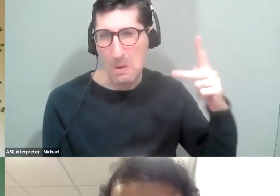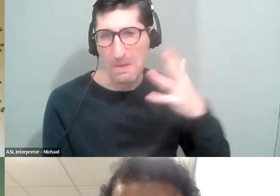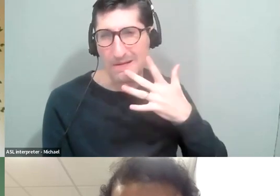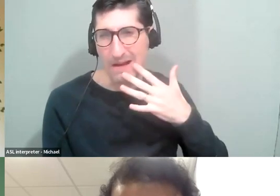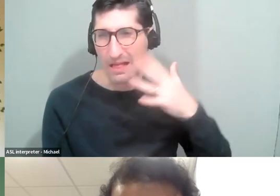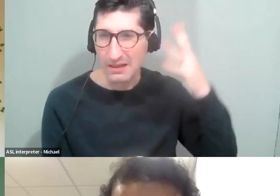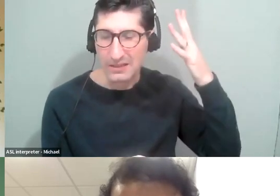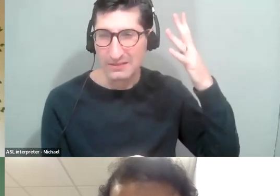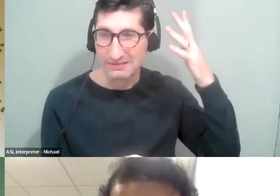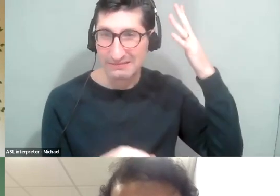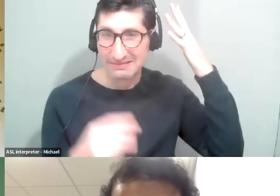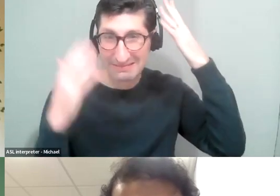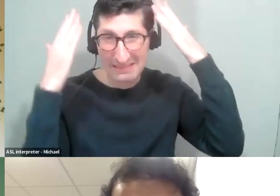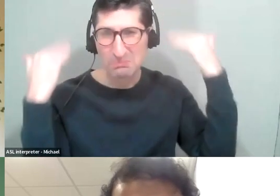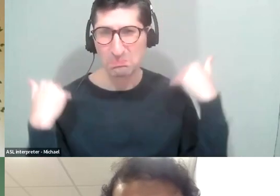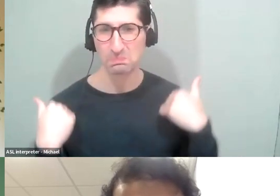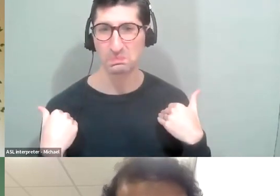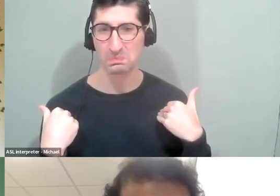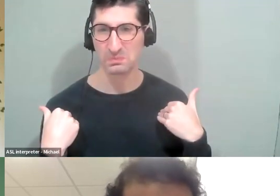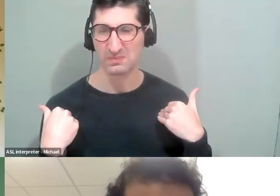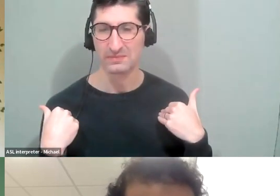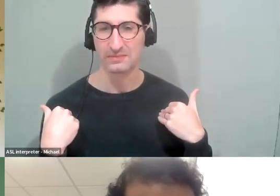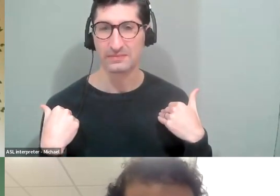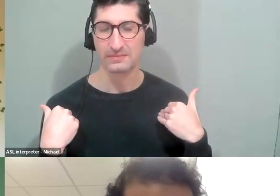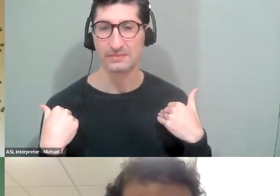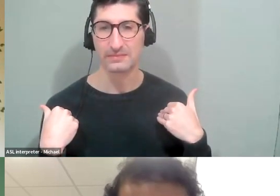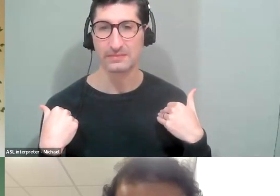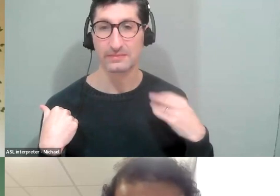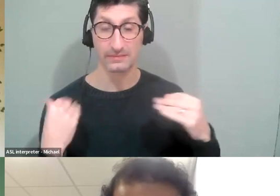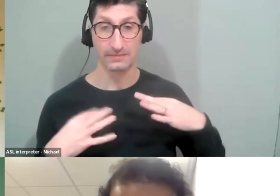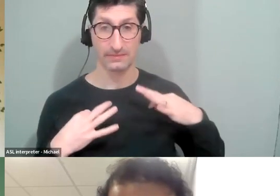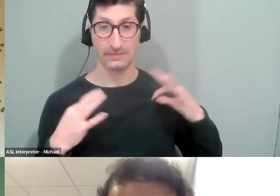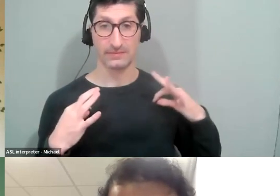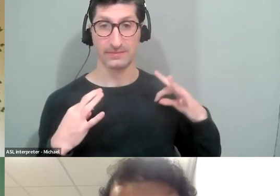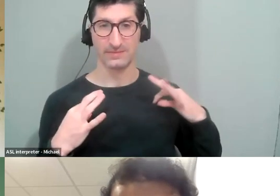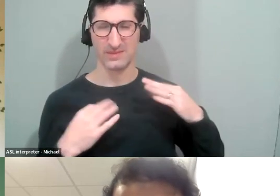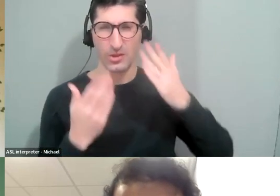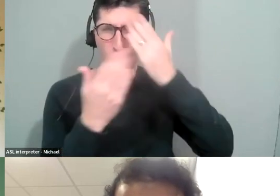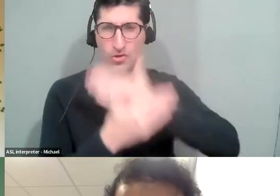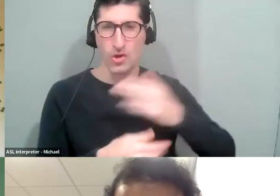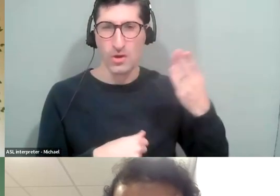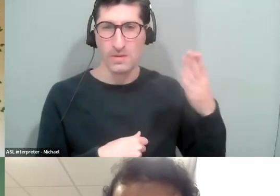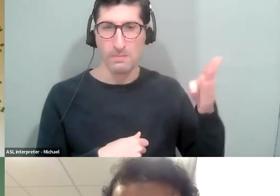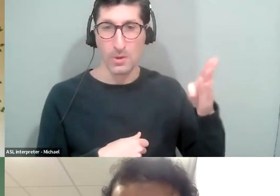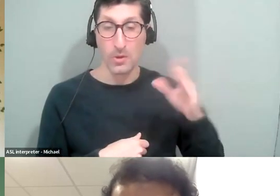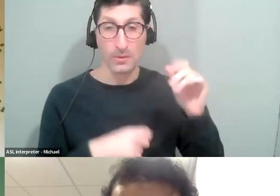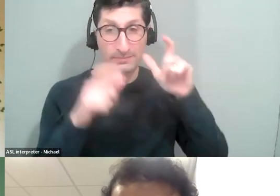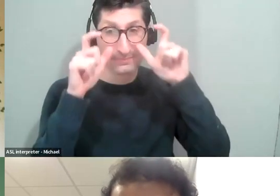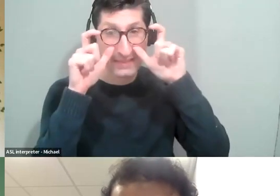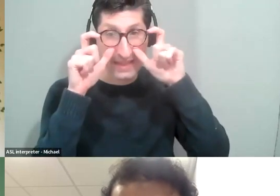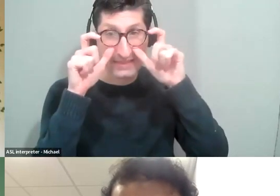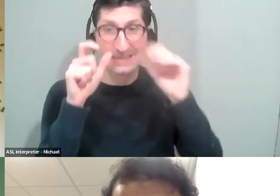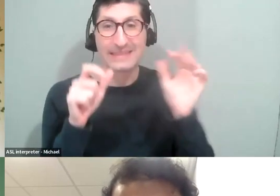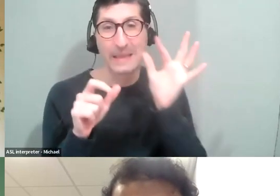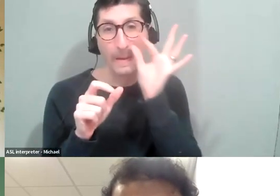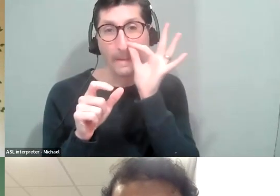well beyond my shoulders and navy blue shirt and glasses and a few nose